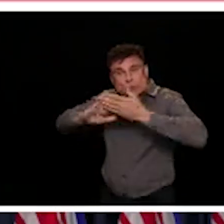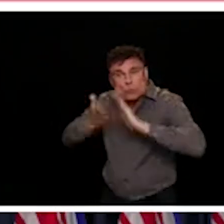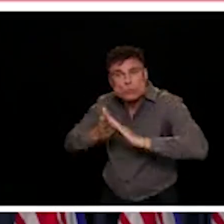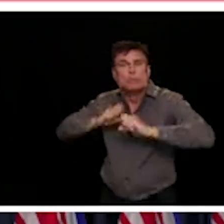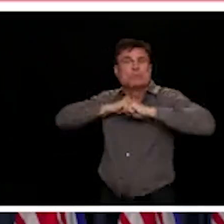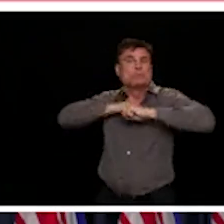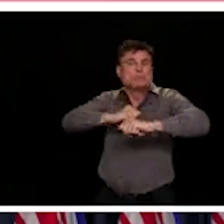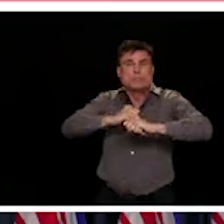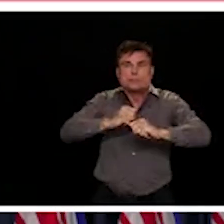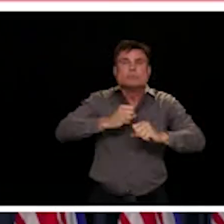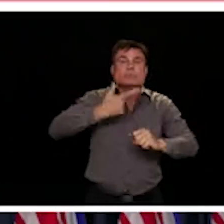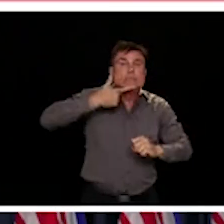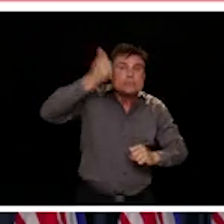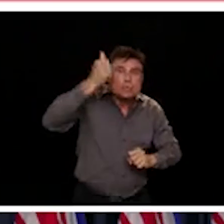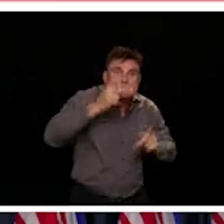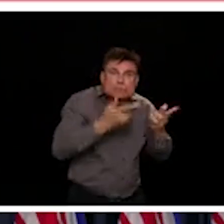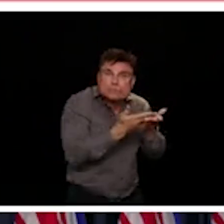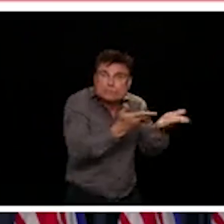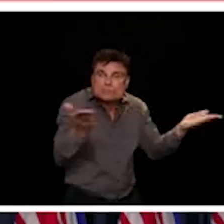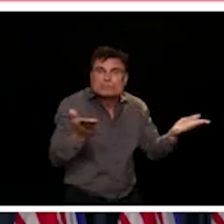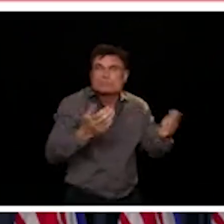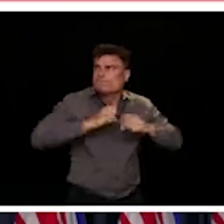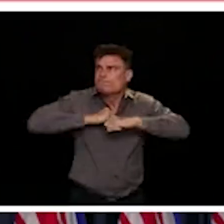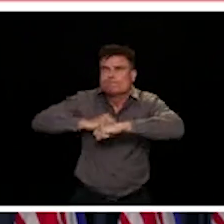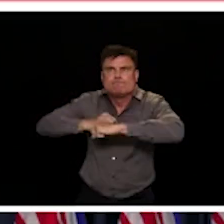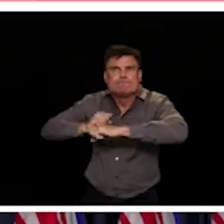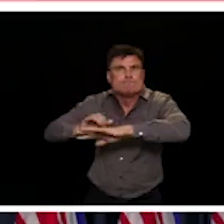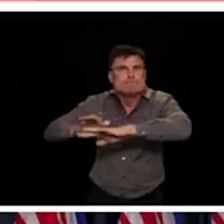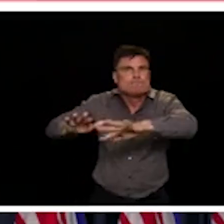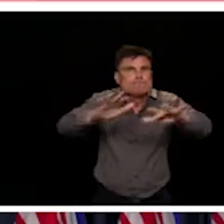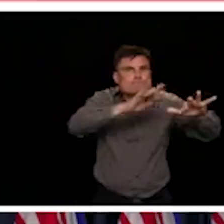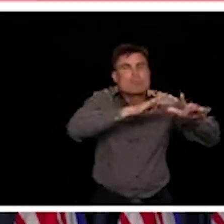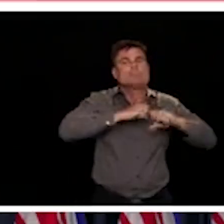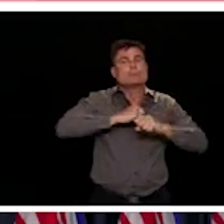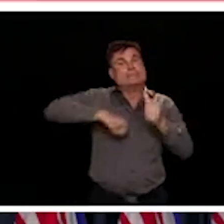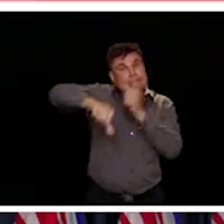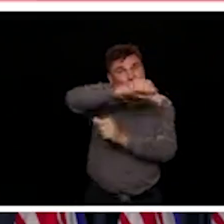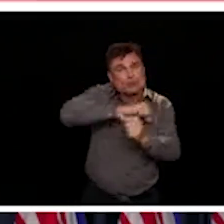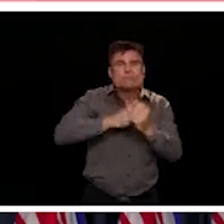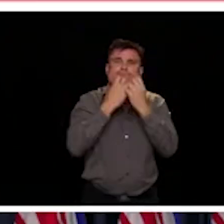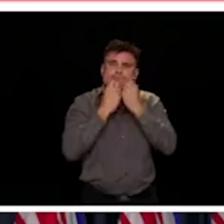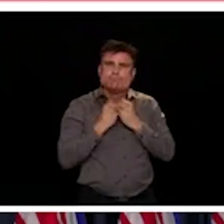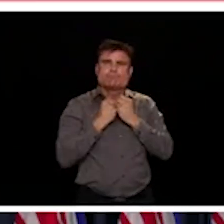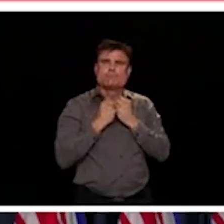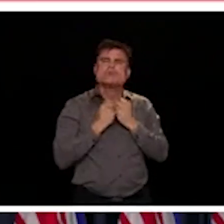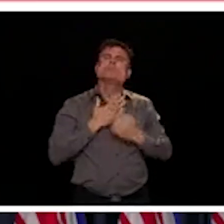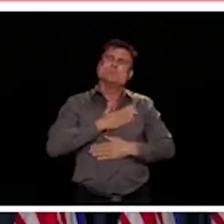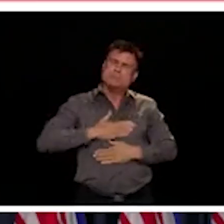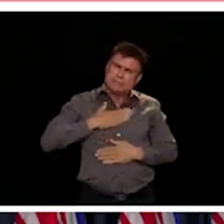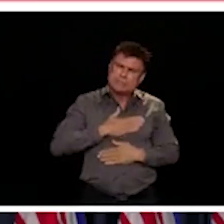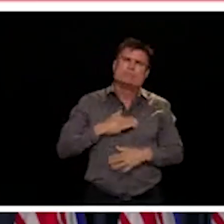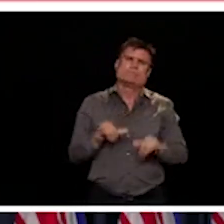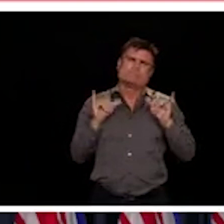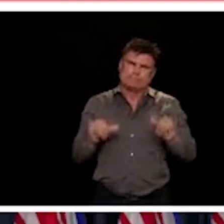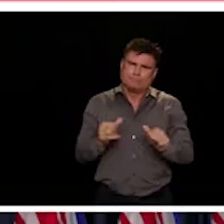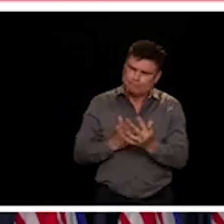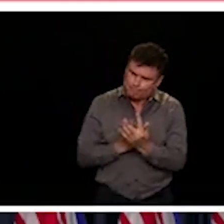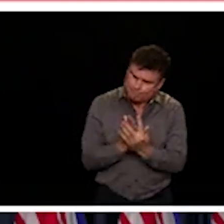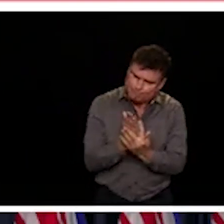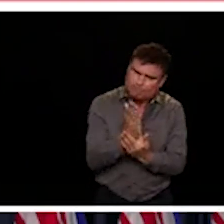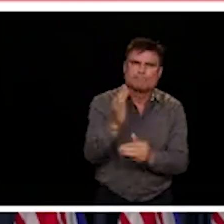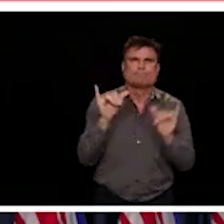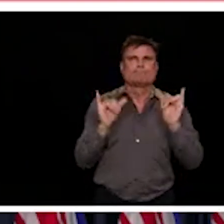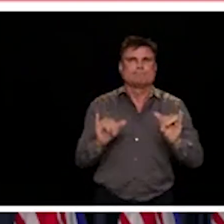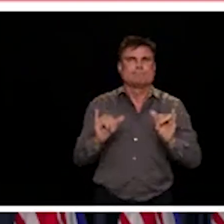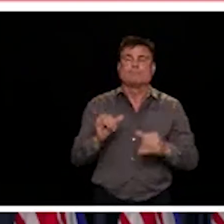as a community as we chart our path forward. And let's all do it, of course, by being kind with each other, being